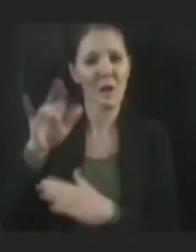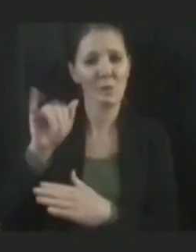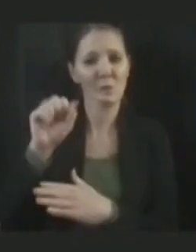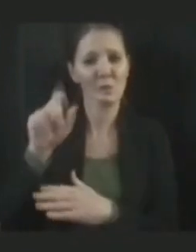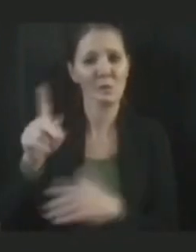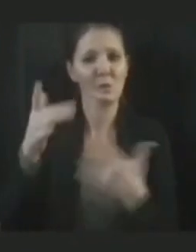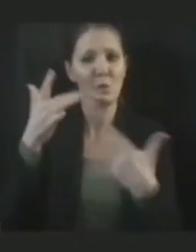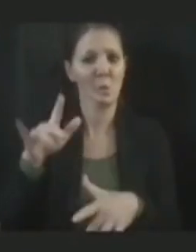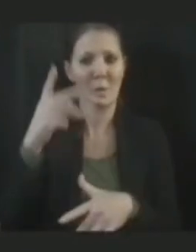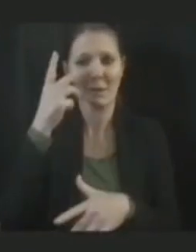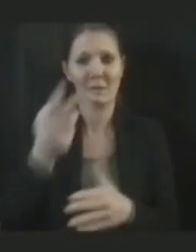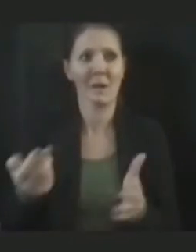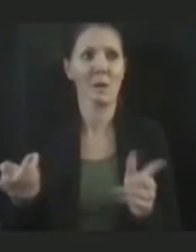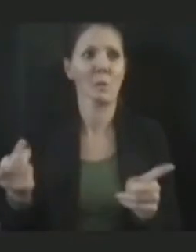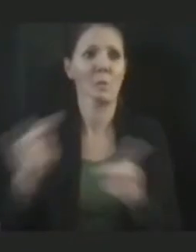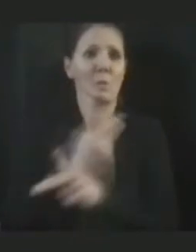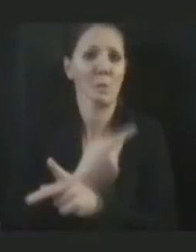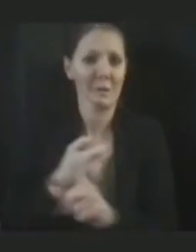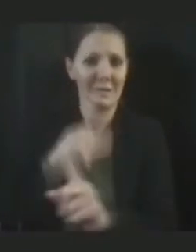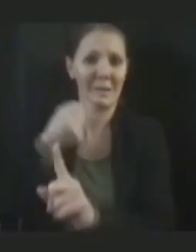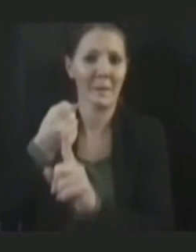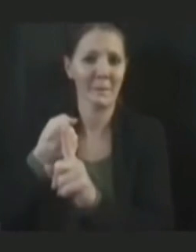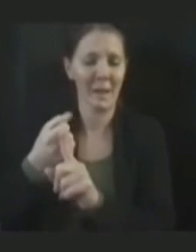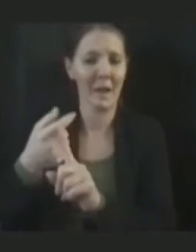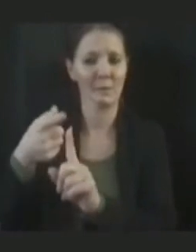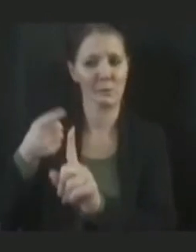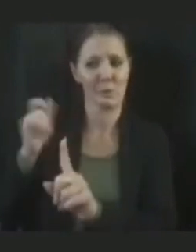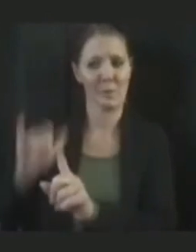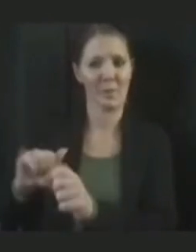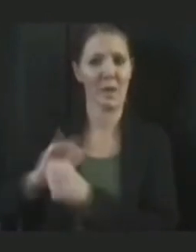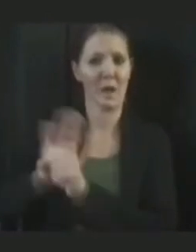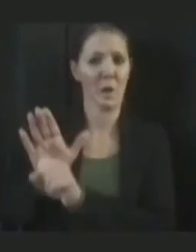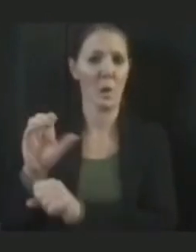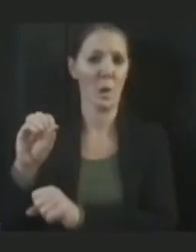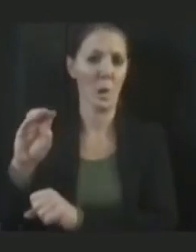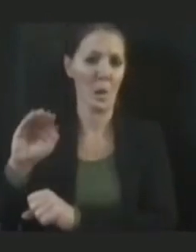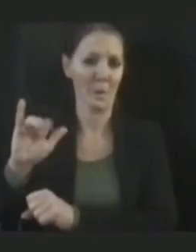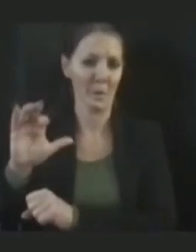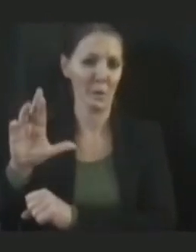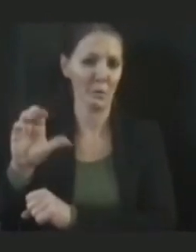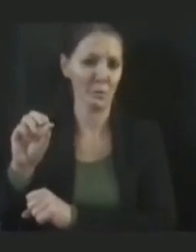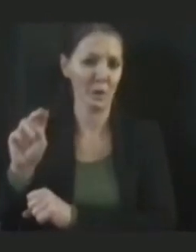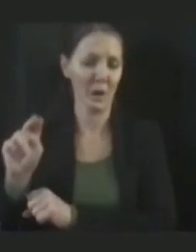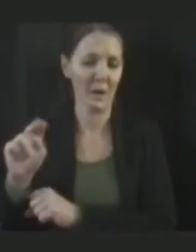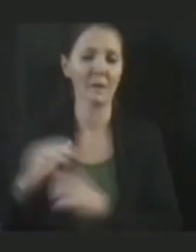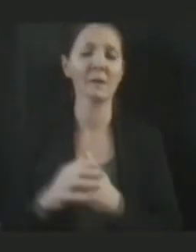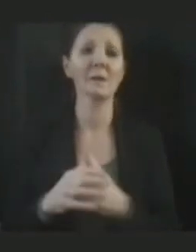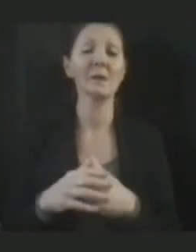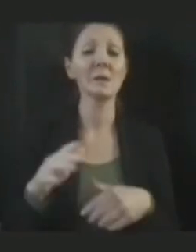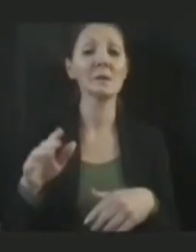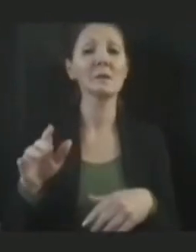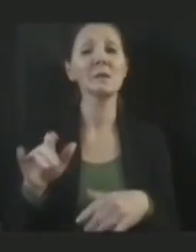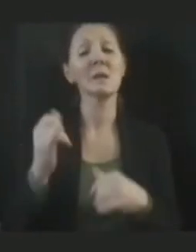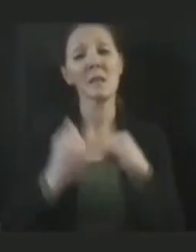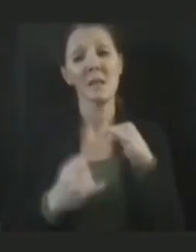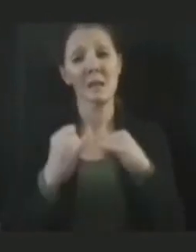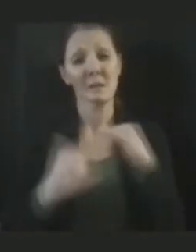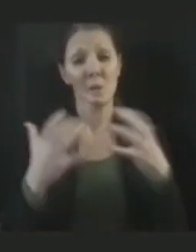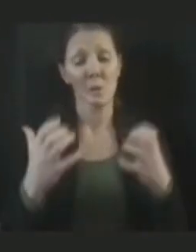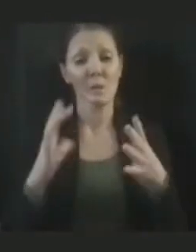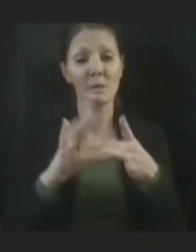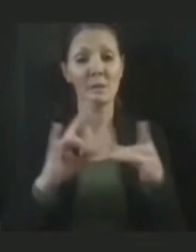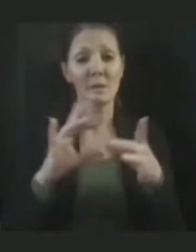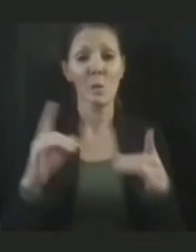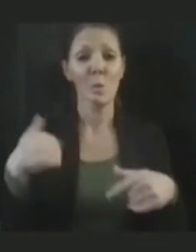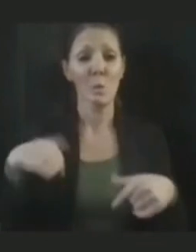impacts from Omicron. And the last thing I want to say is that as we think about protecting these residents of